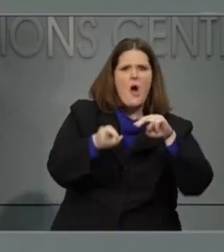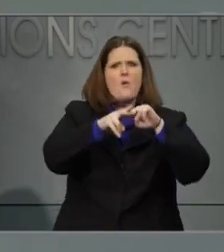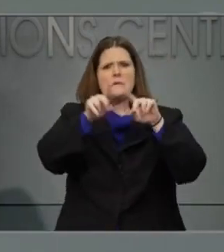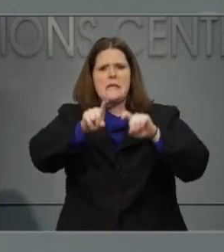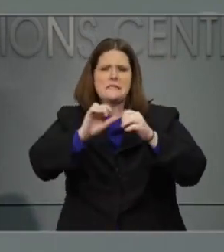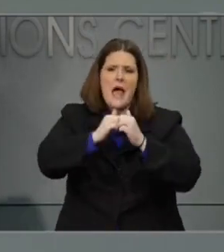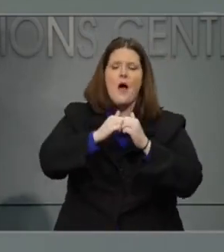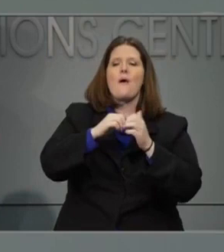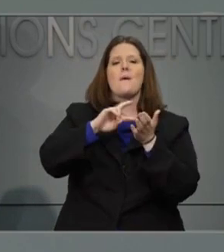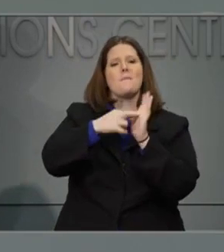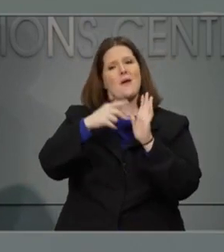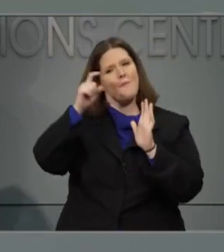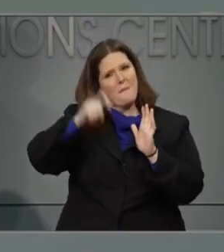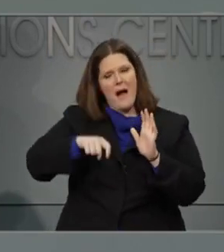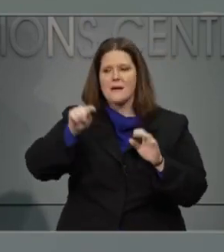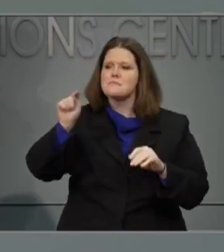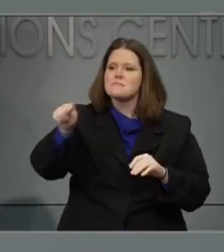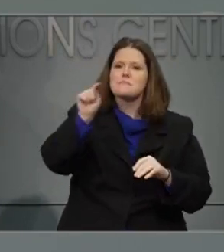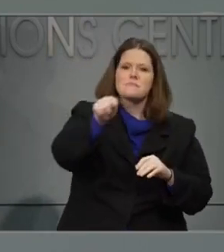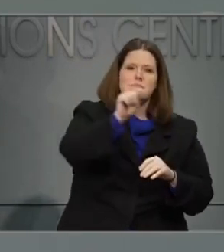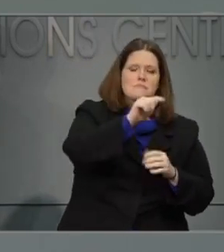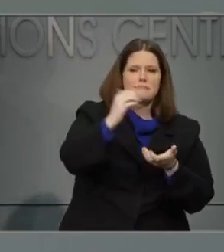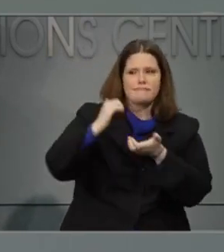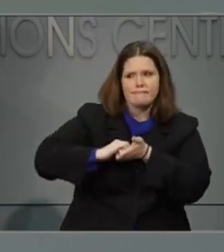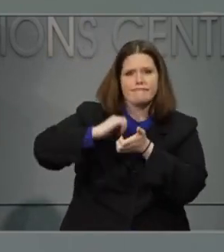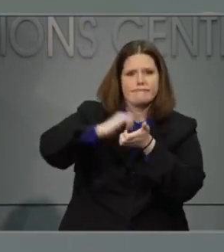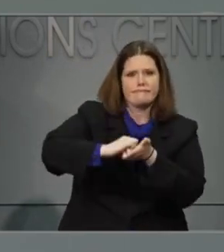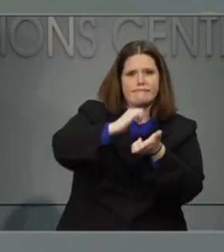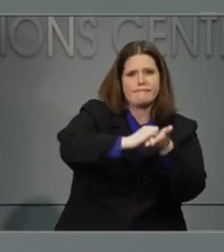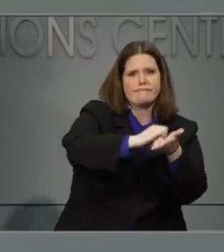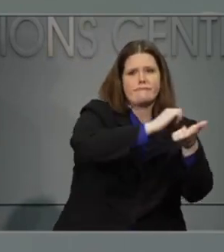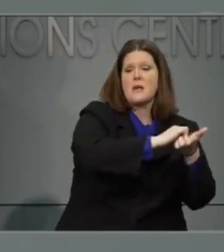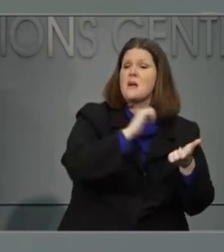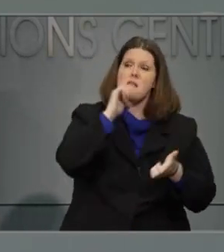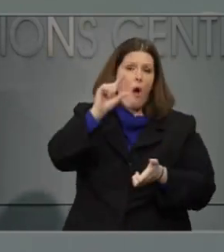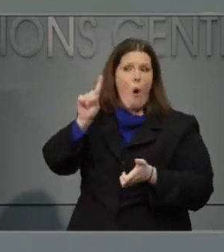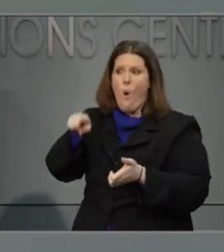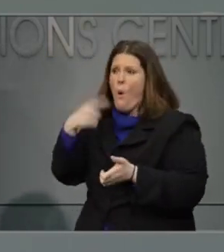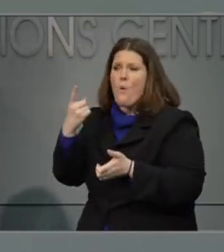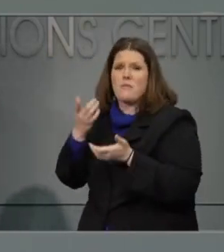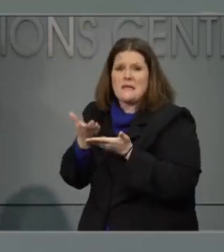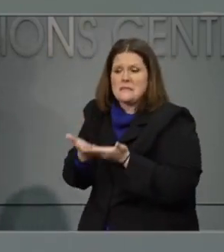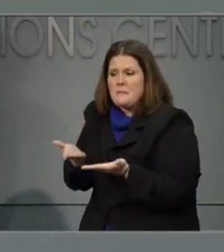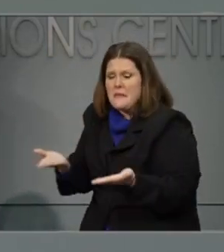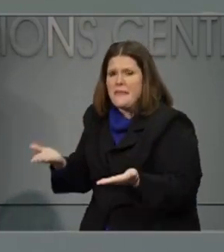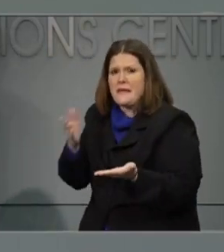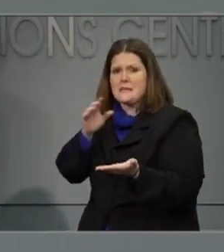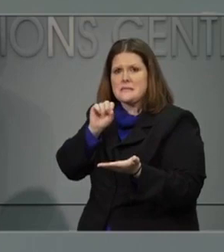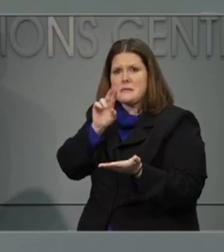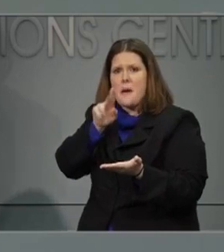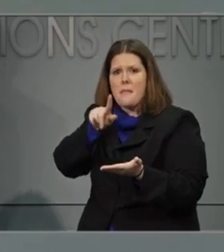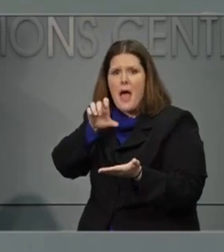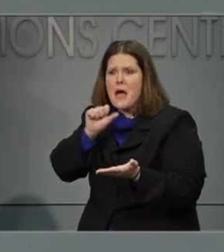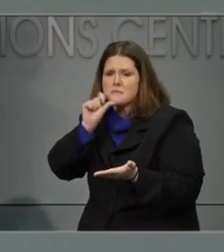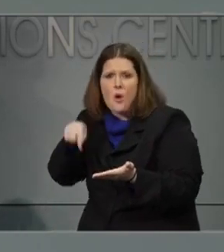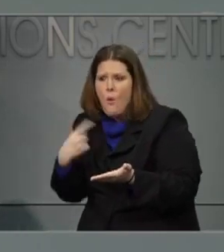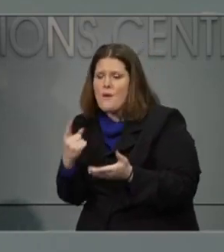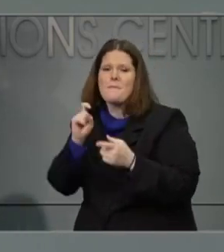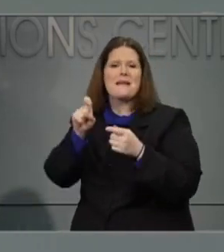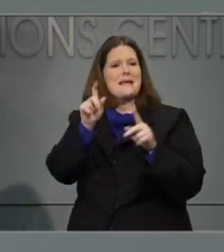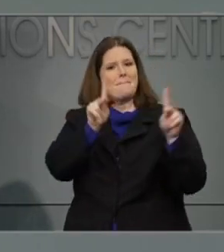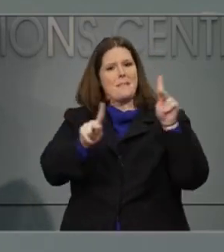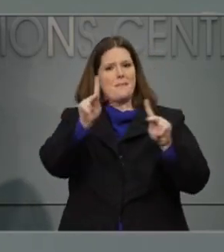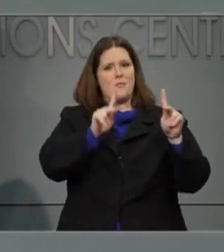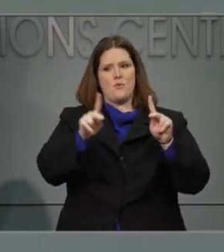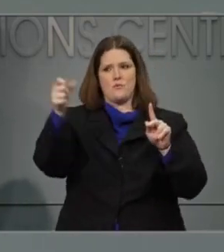take effort along many, many fronts, not just from getting the right supplies, but also getting the right people in the right place so that we can respond